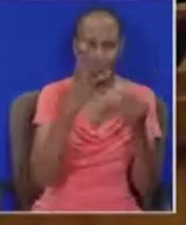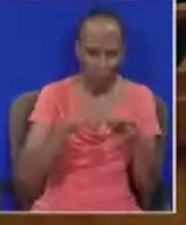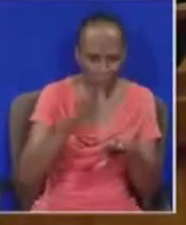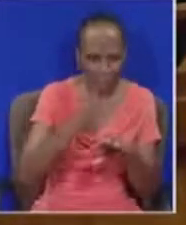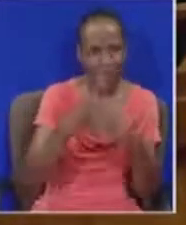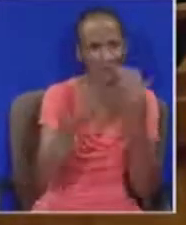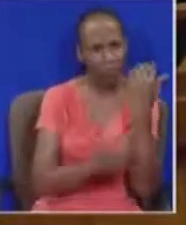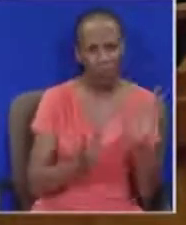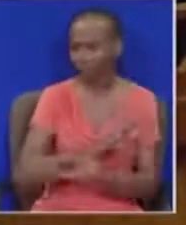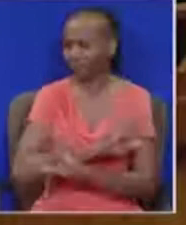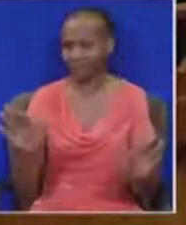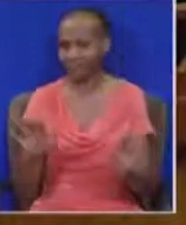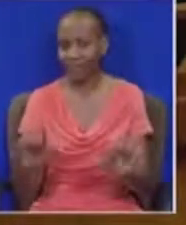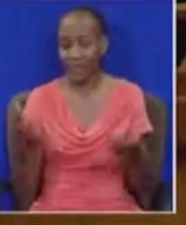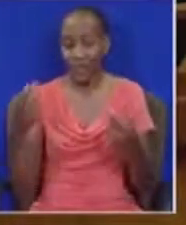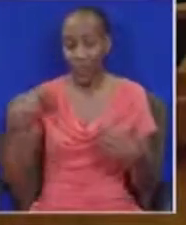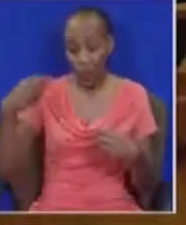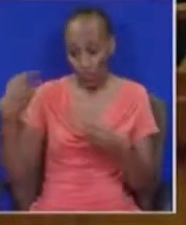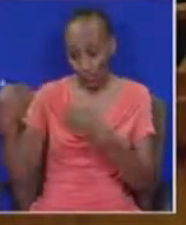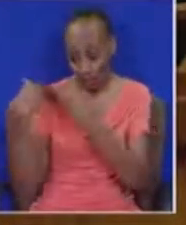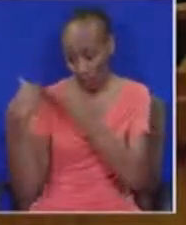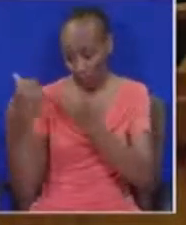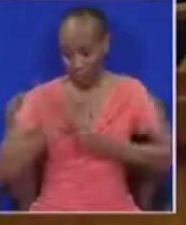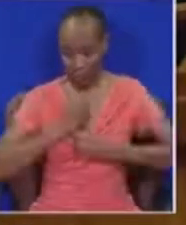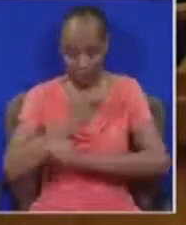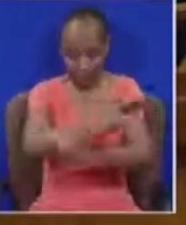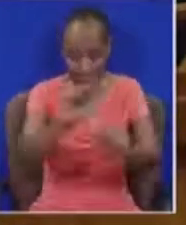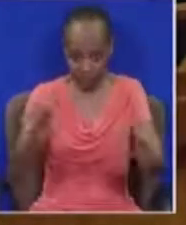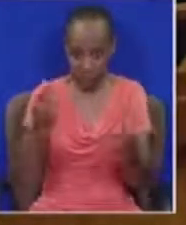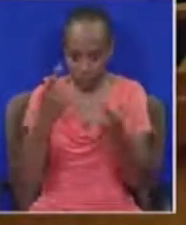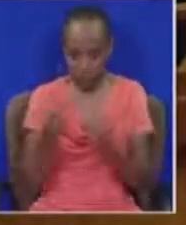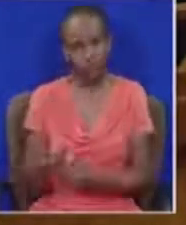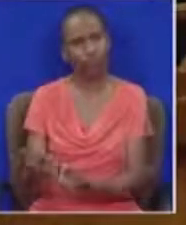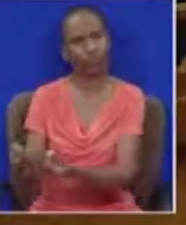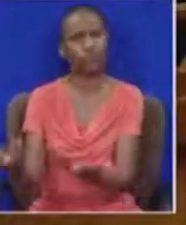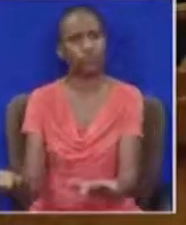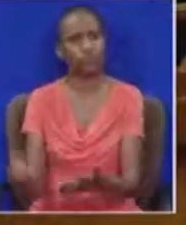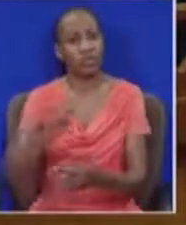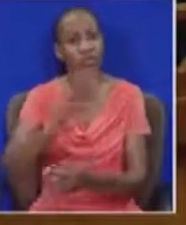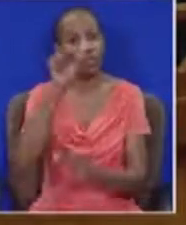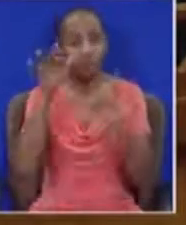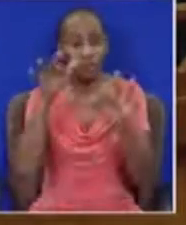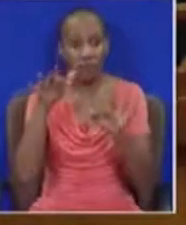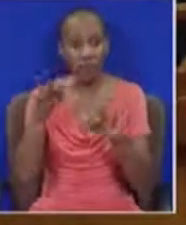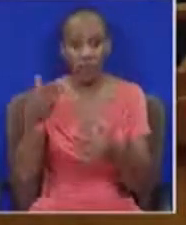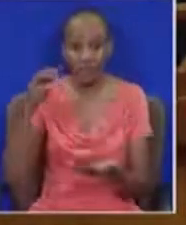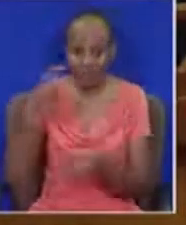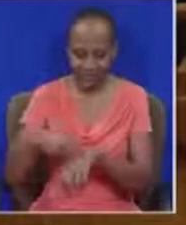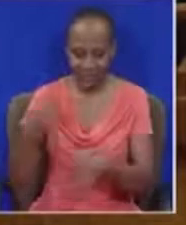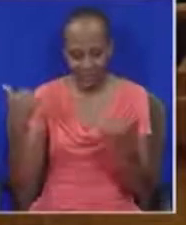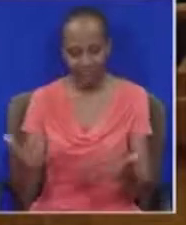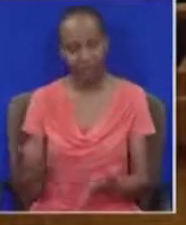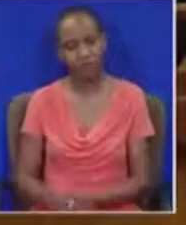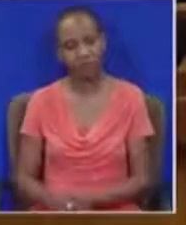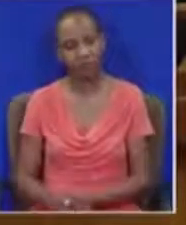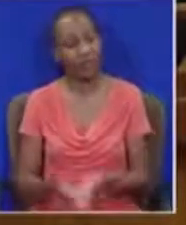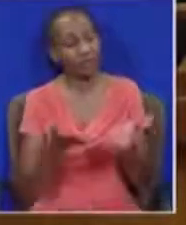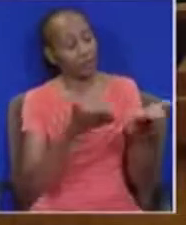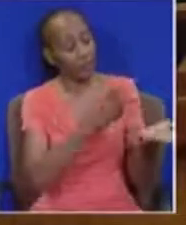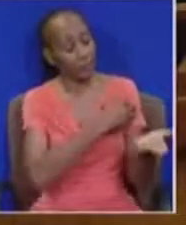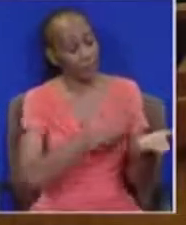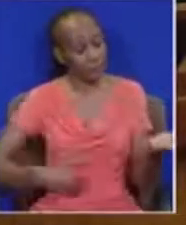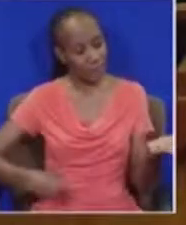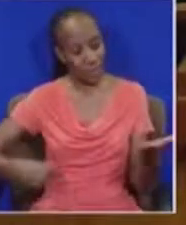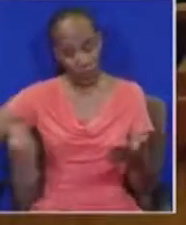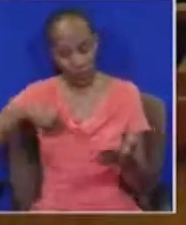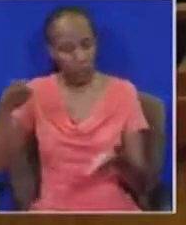South Africa, we have to do this. Speaker, through you, let me tell the President, we are here to help you. There is